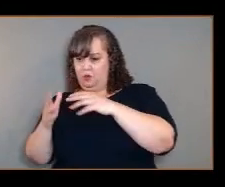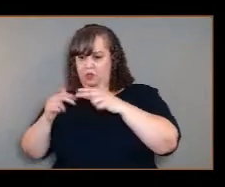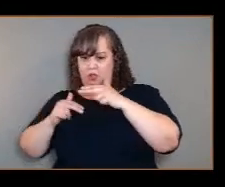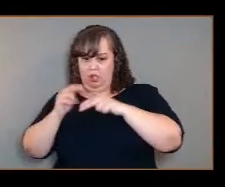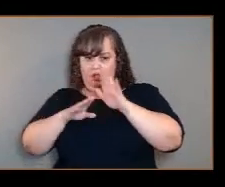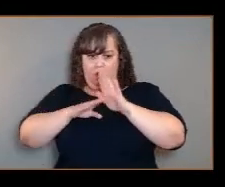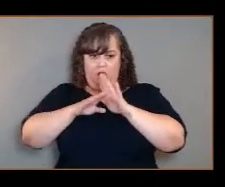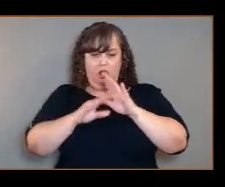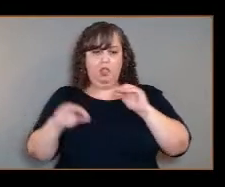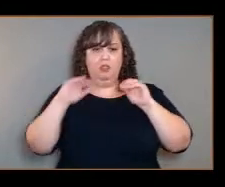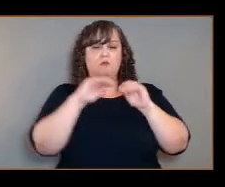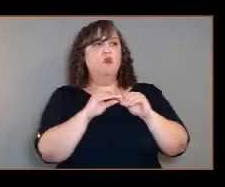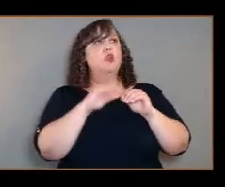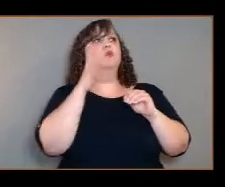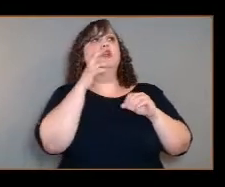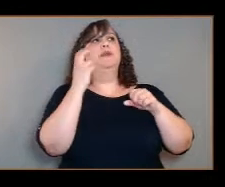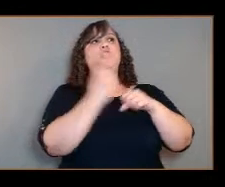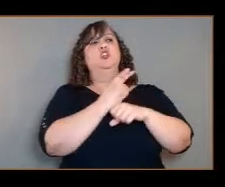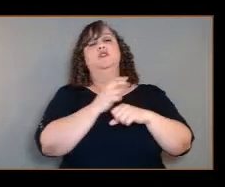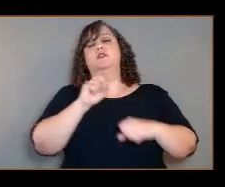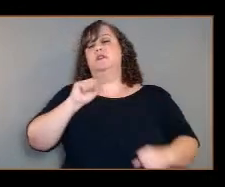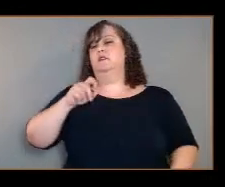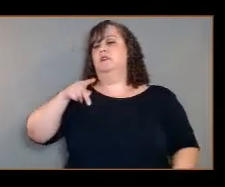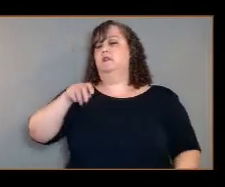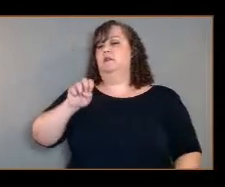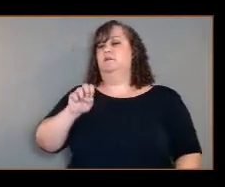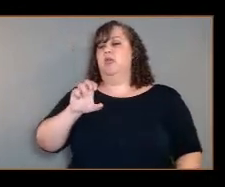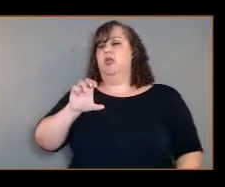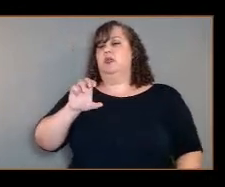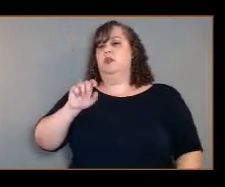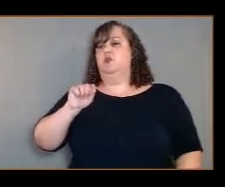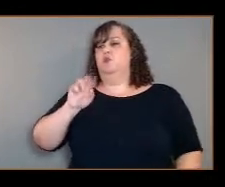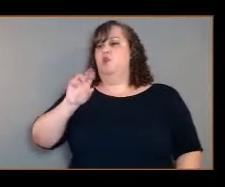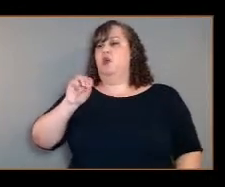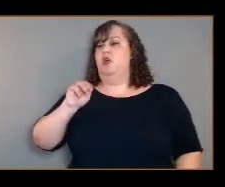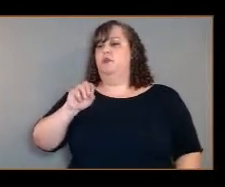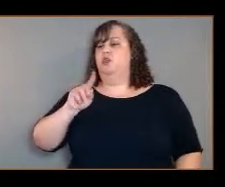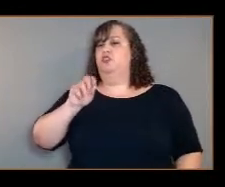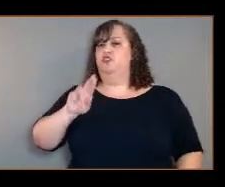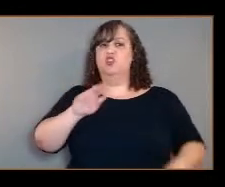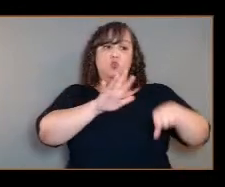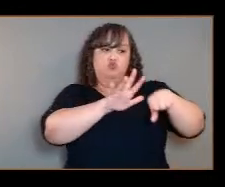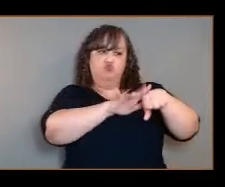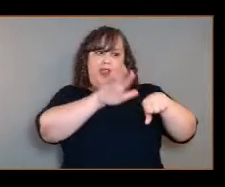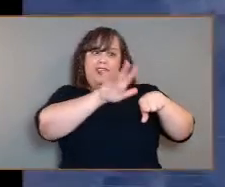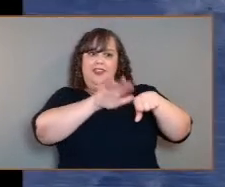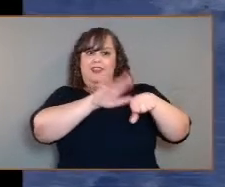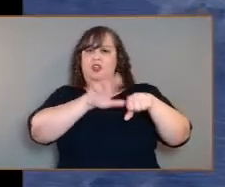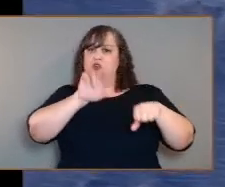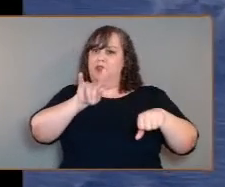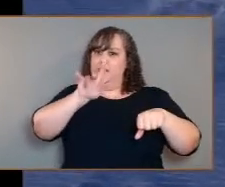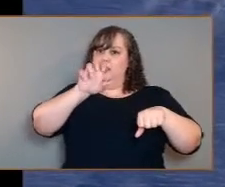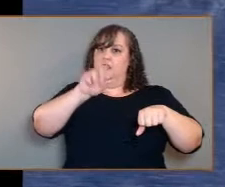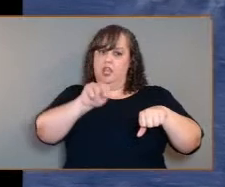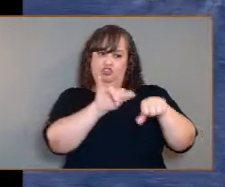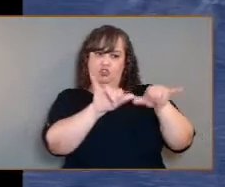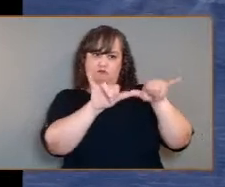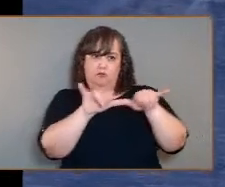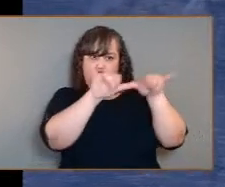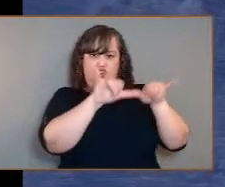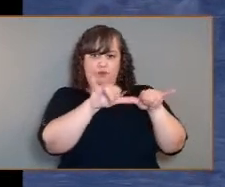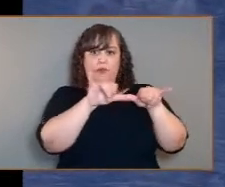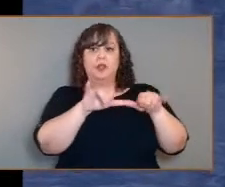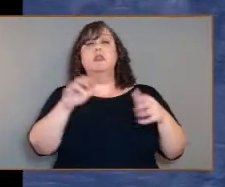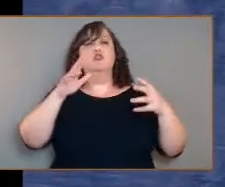so-called spectrometer, that can look at the composition of the surface by peering through the clouds. So from those instruments